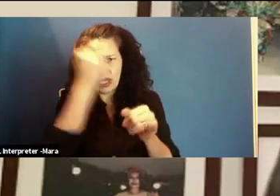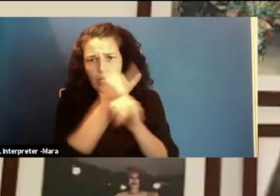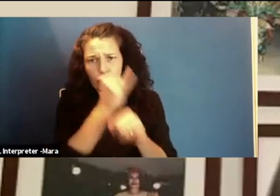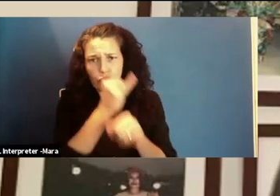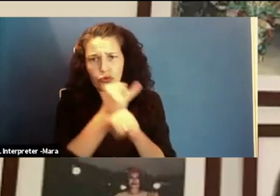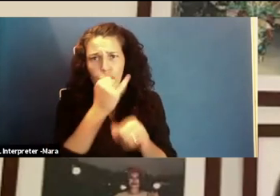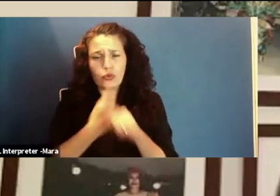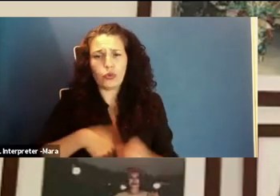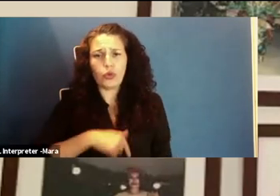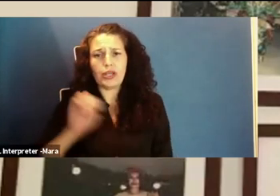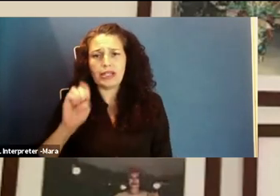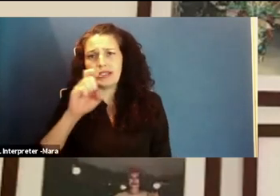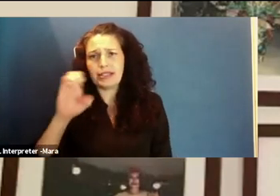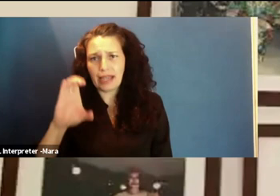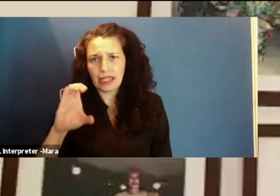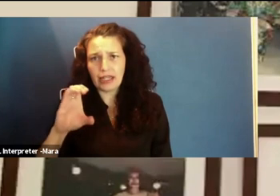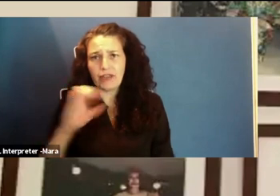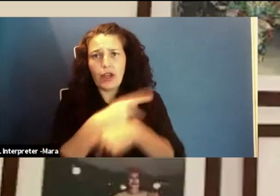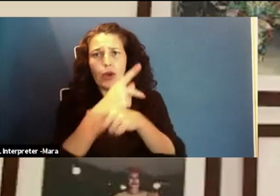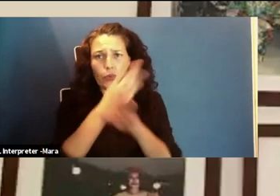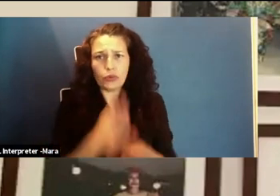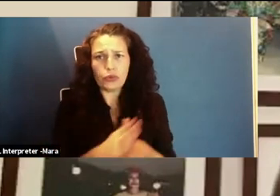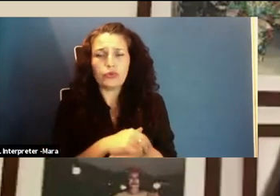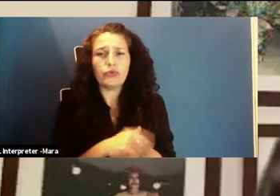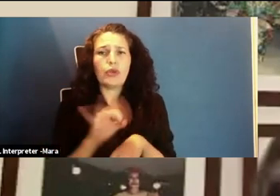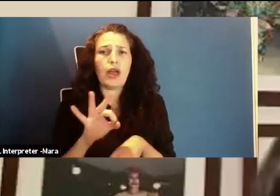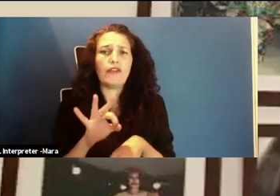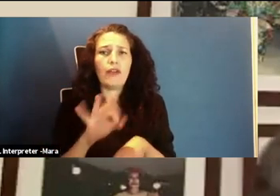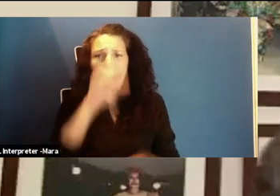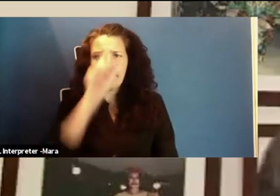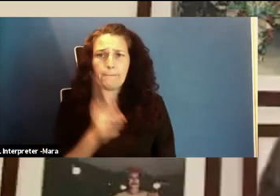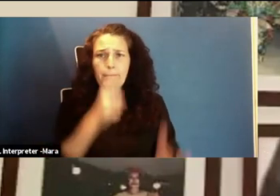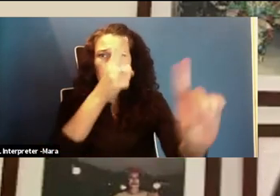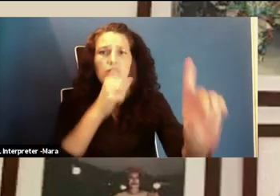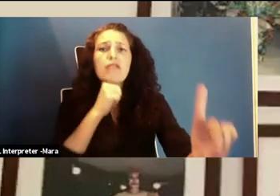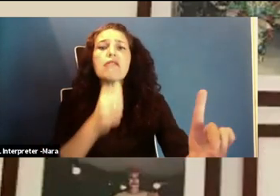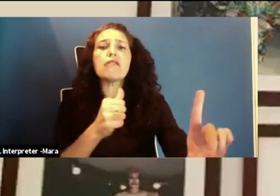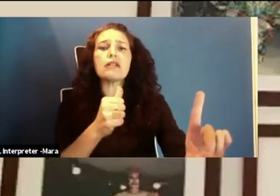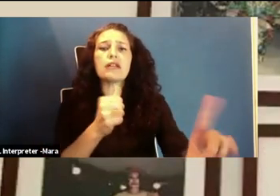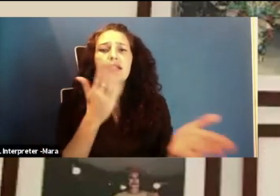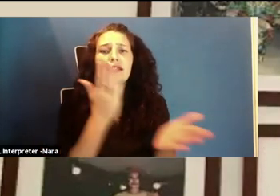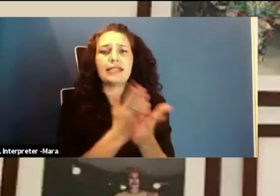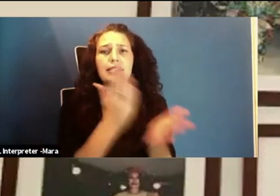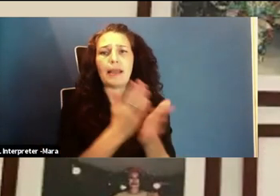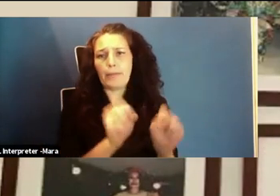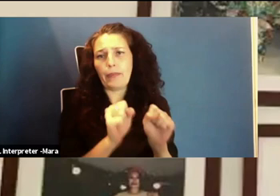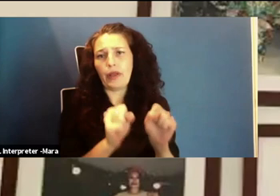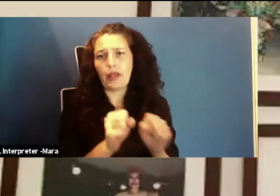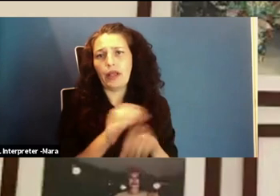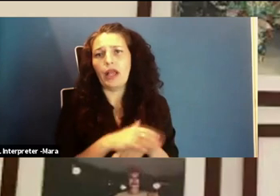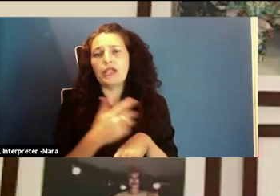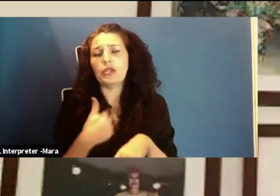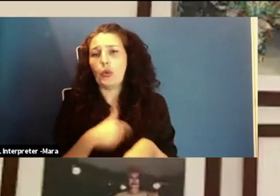producers and supporters of Mission Unstoppable, which is on CBS This Mornings. And we're really excited that season